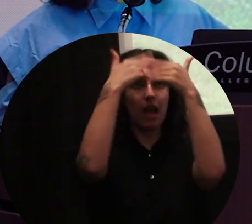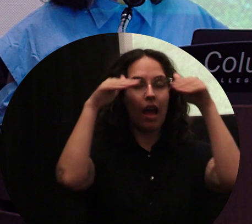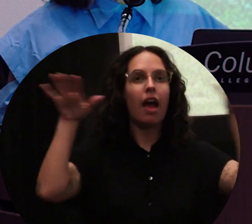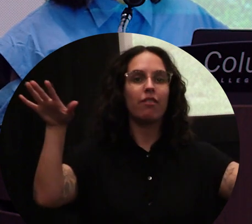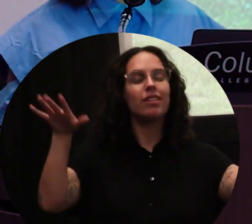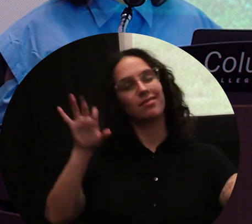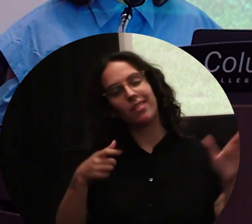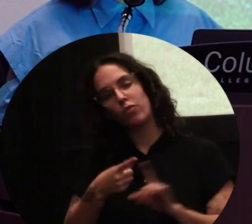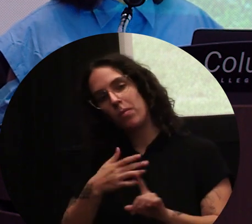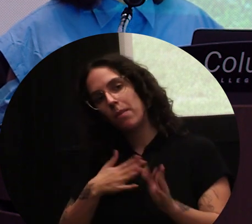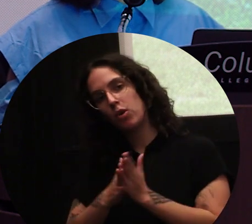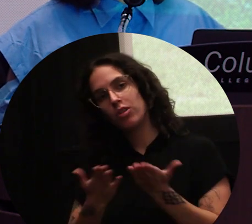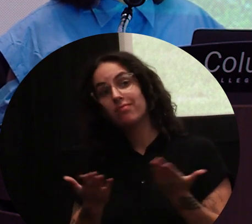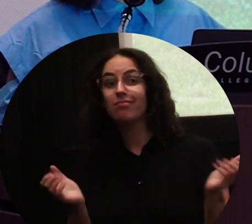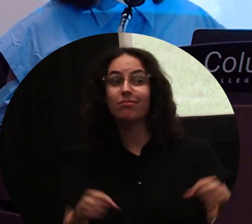Yeah.